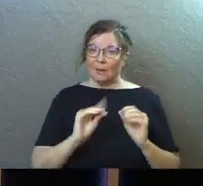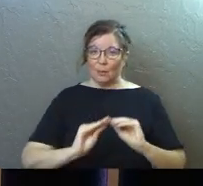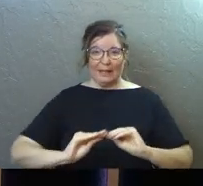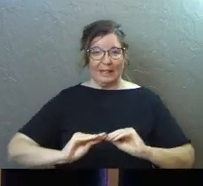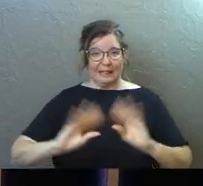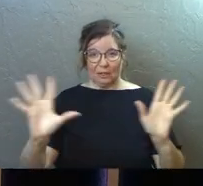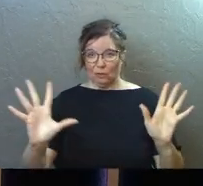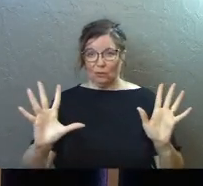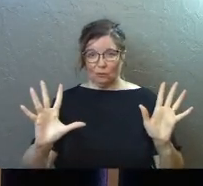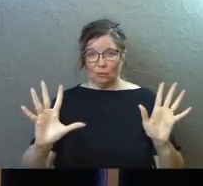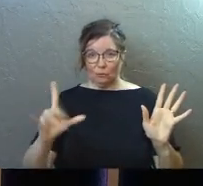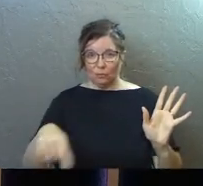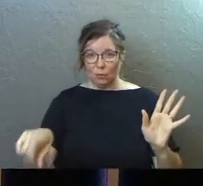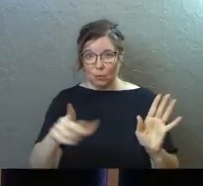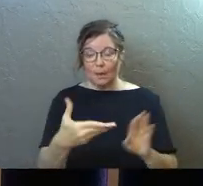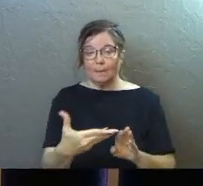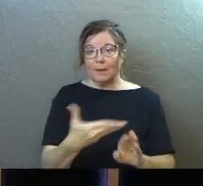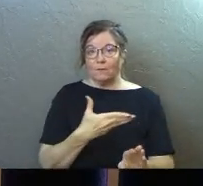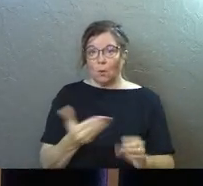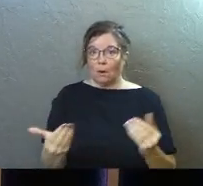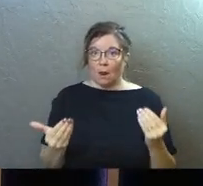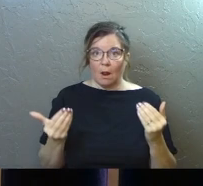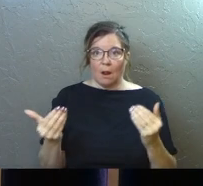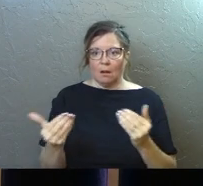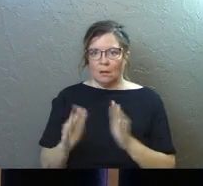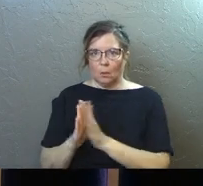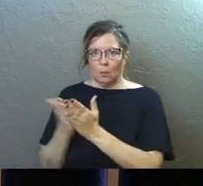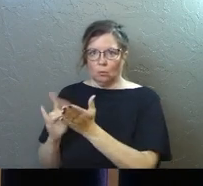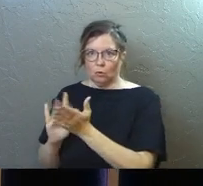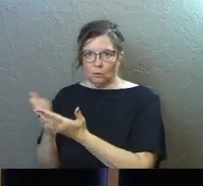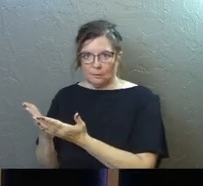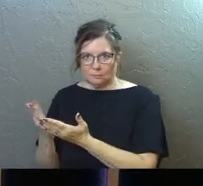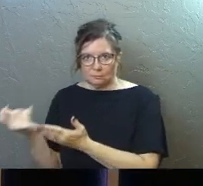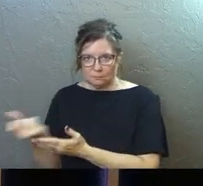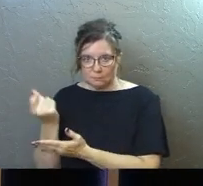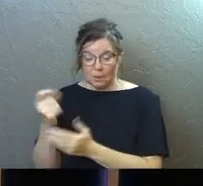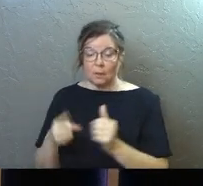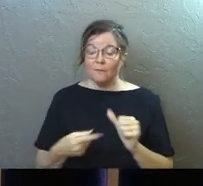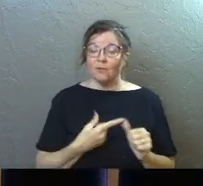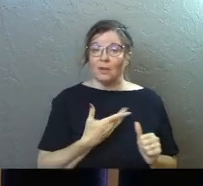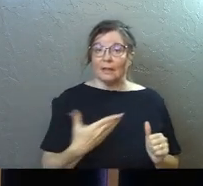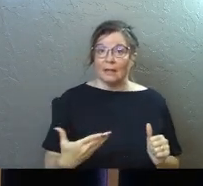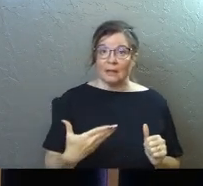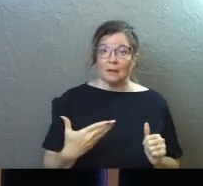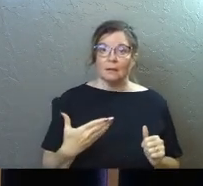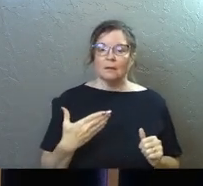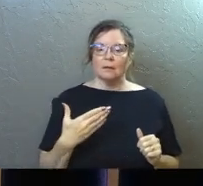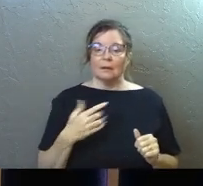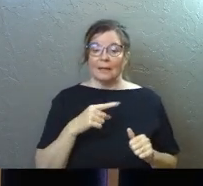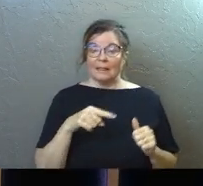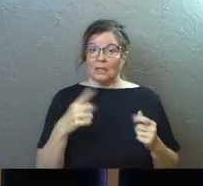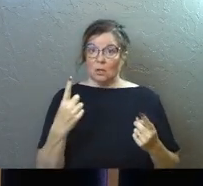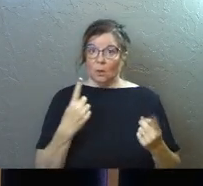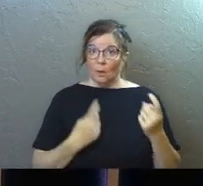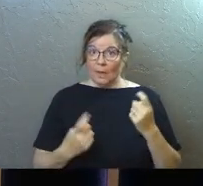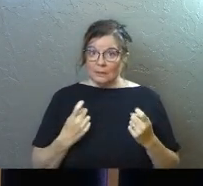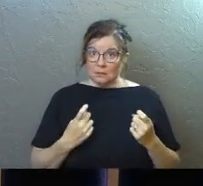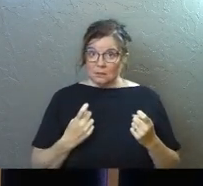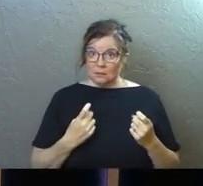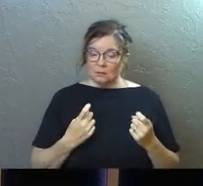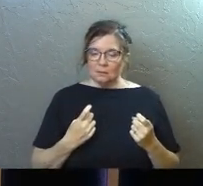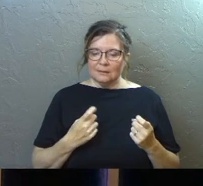really clear to you before we hit God's word. The very first thing is that these questions,